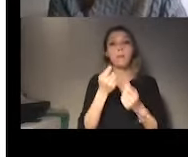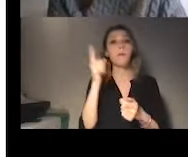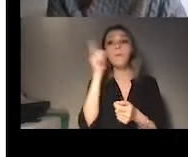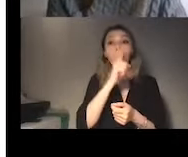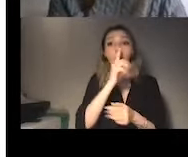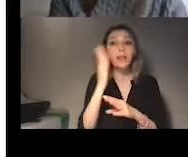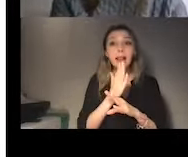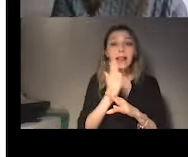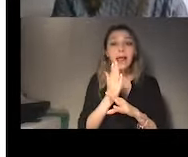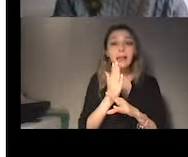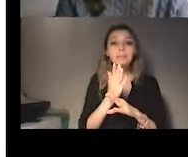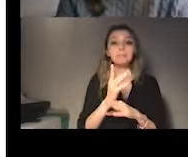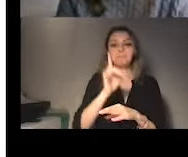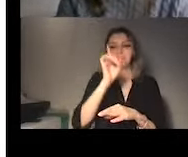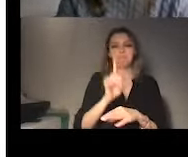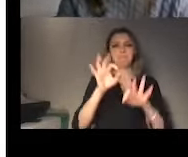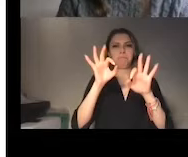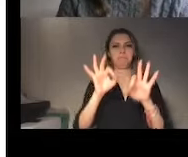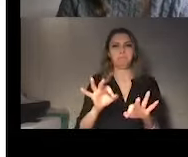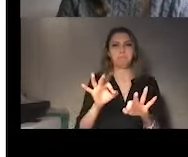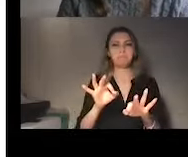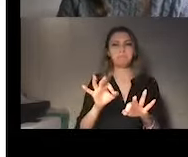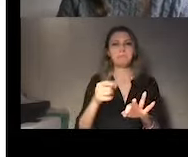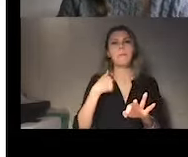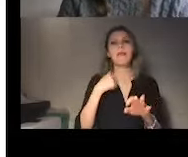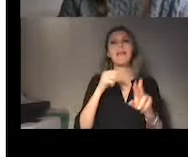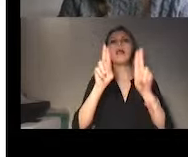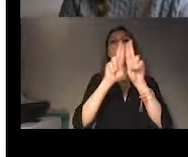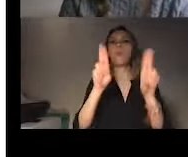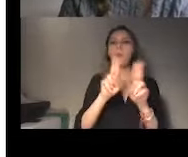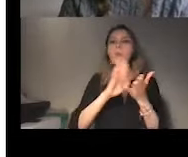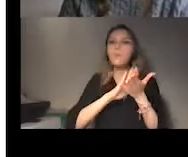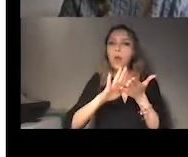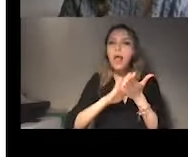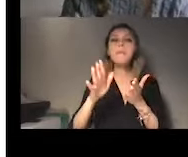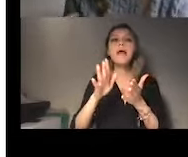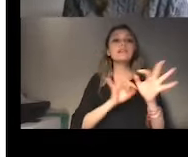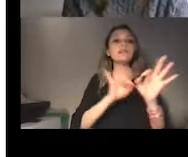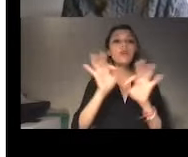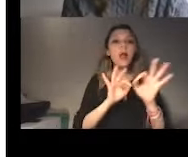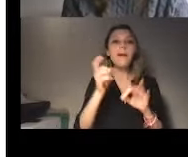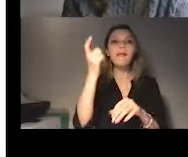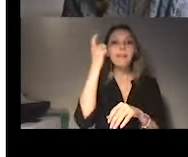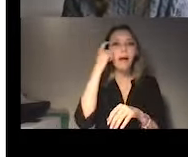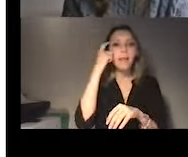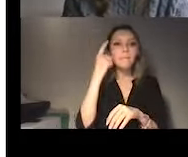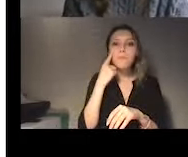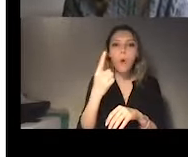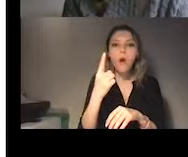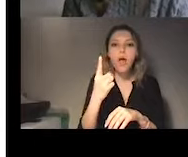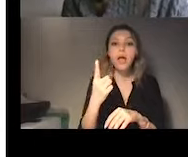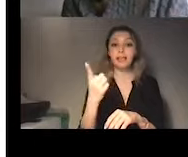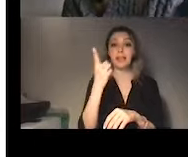the universal periodic review, that it is a state-led peer review process, where